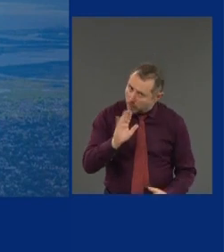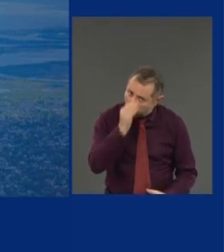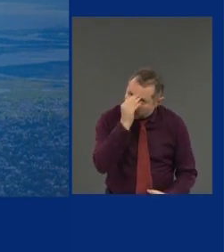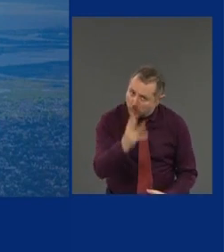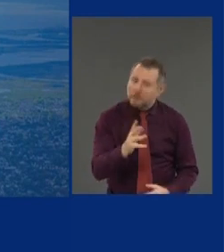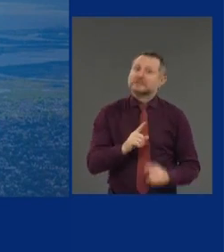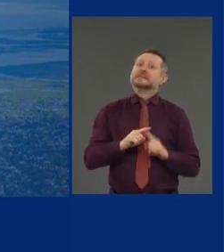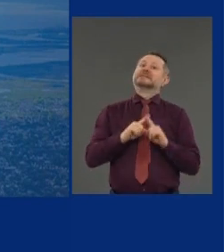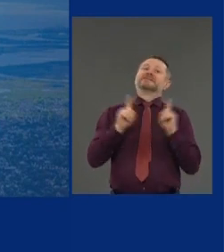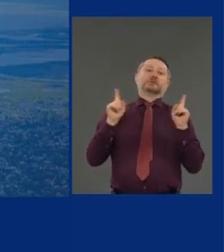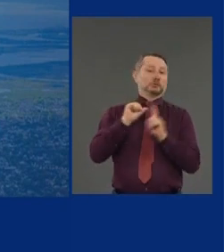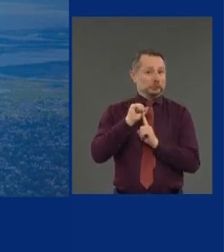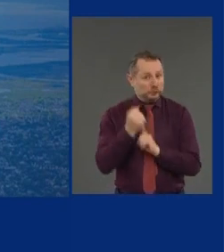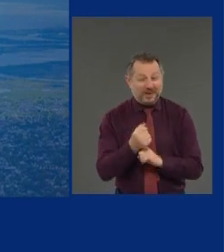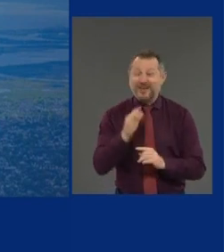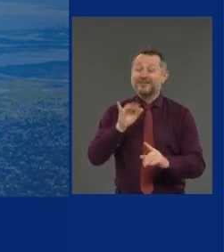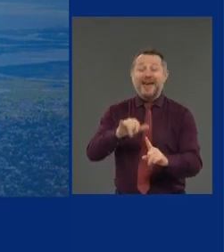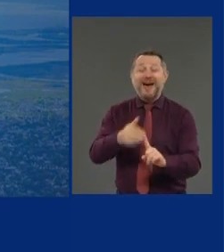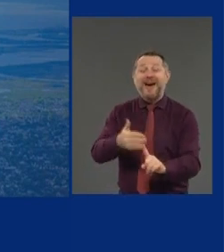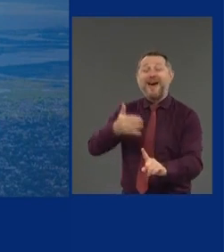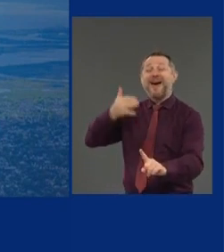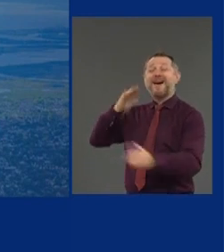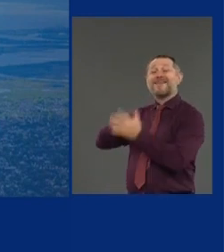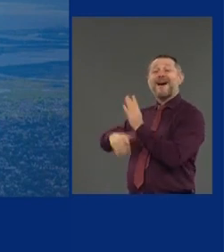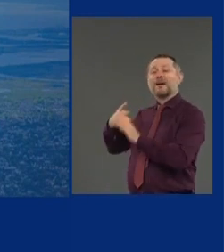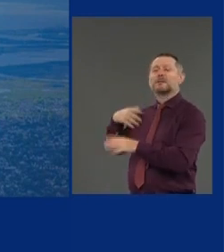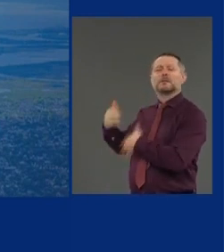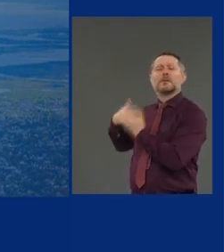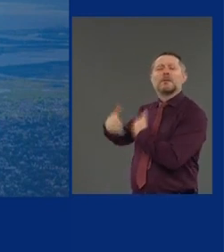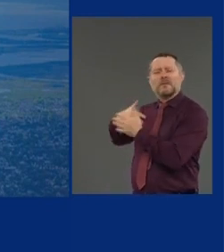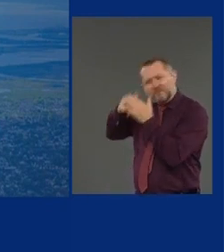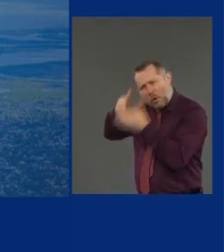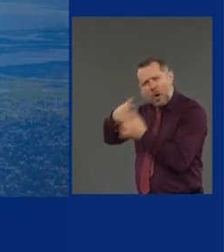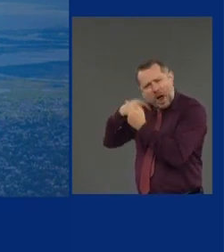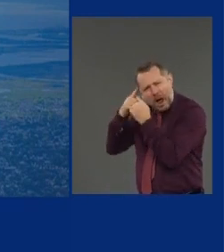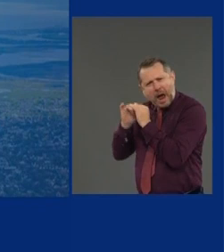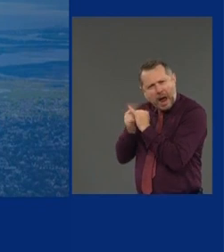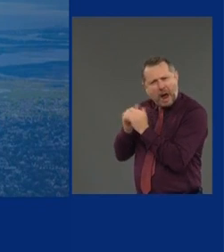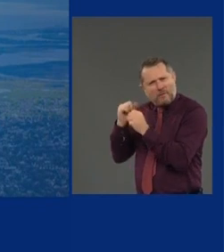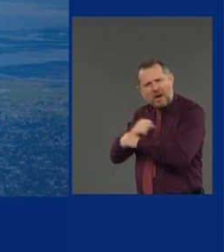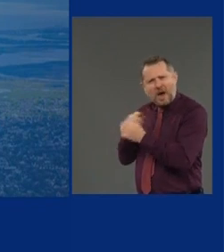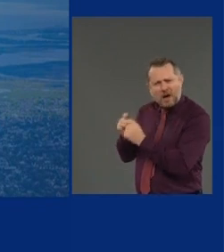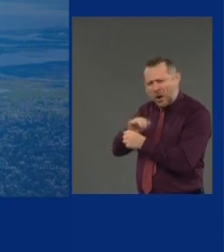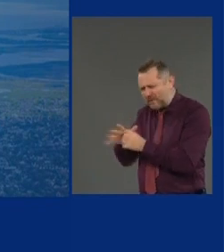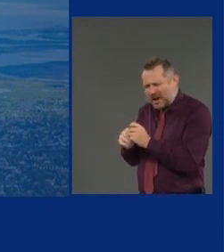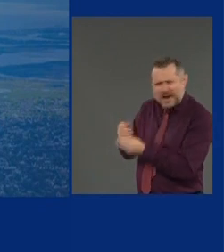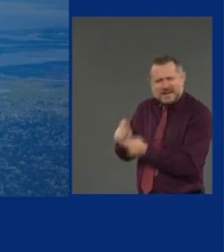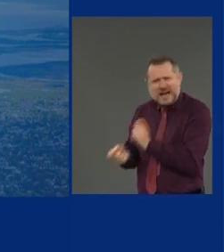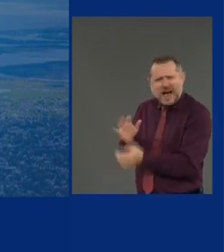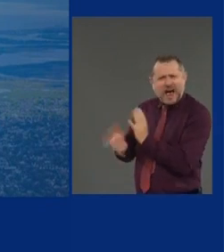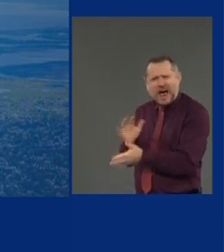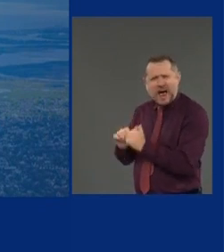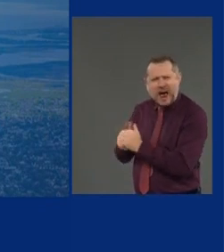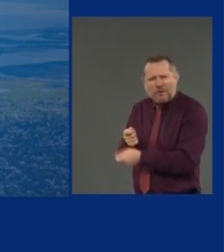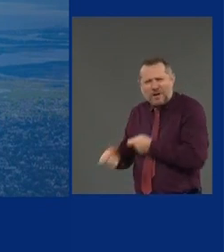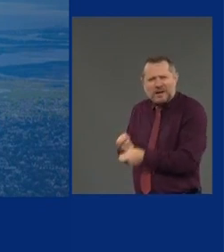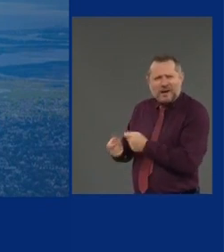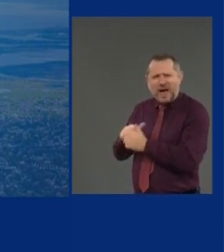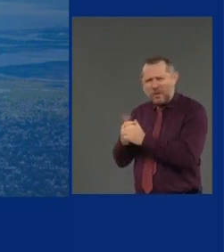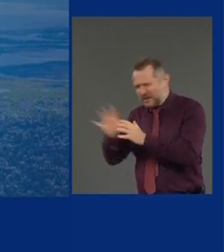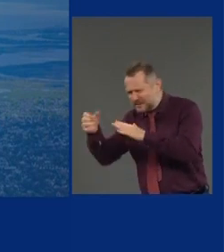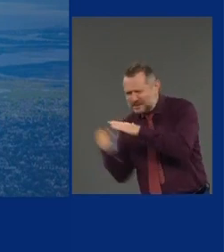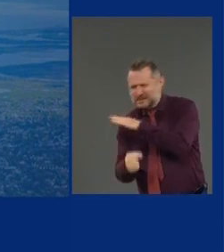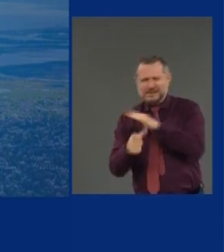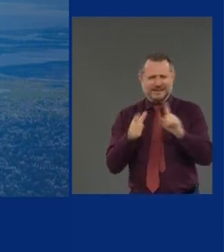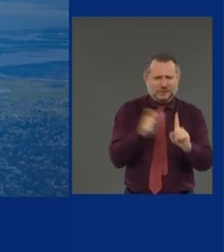up until now. Everything we've done up until now has been fighting the virus as the virus. How do you contain it? How do you isolate it? How do you quarantine